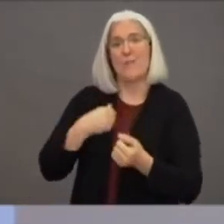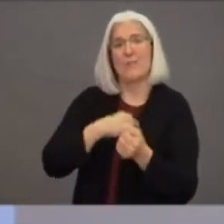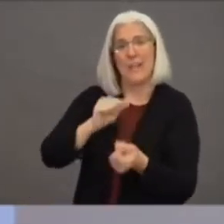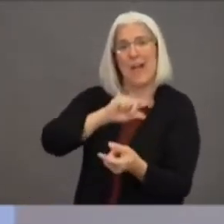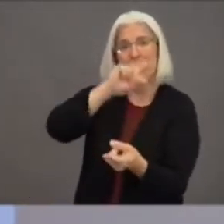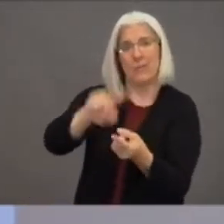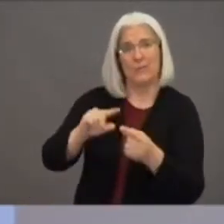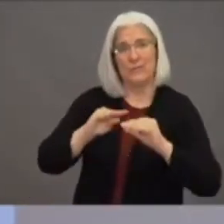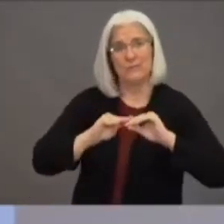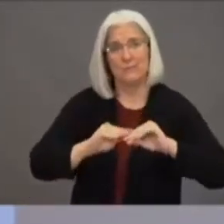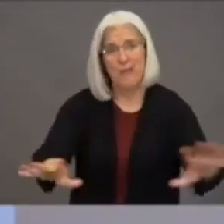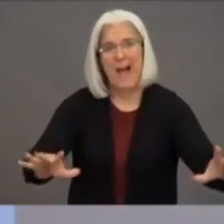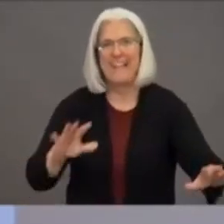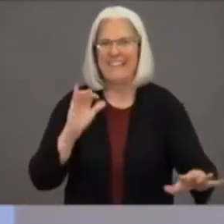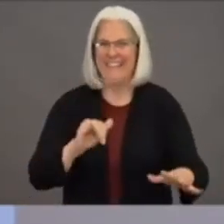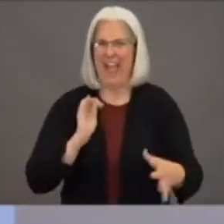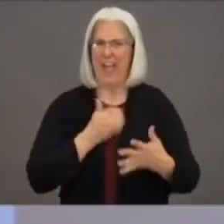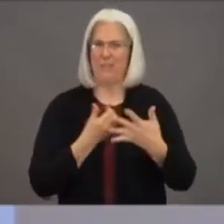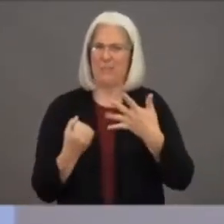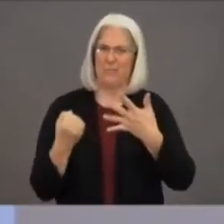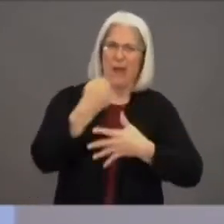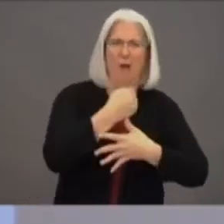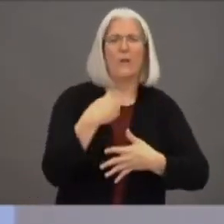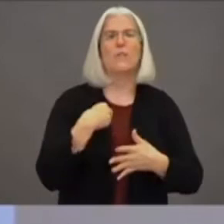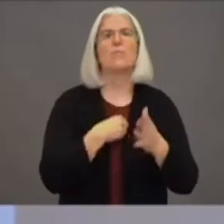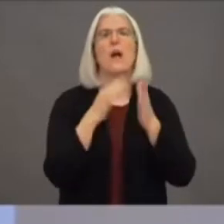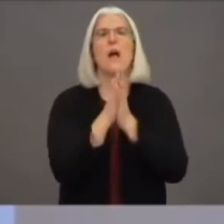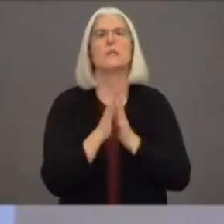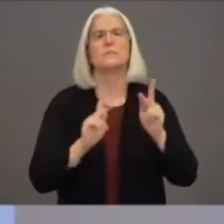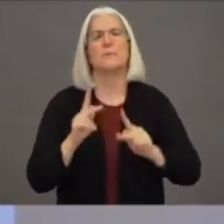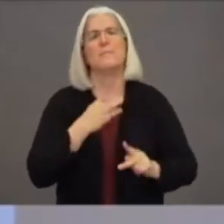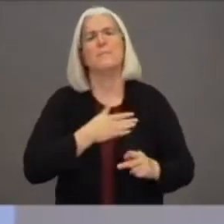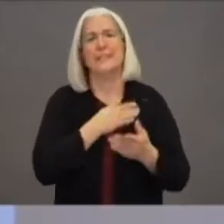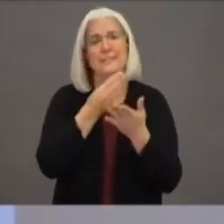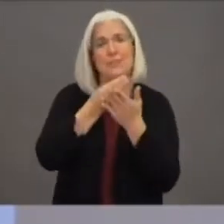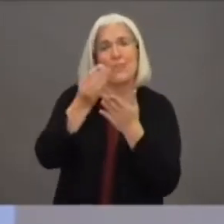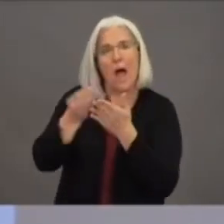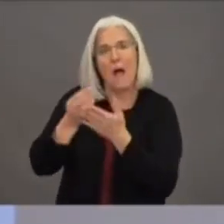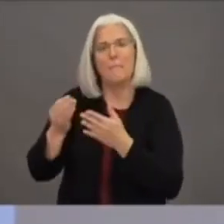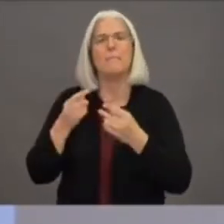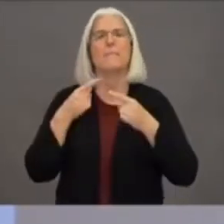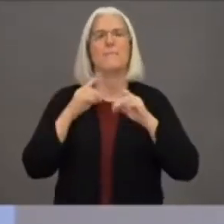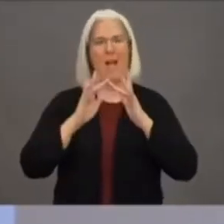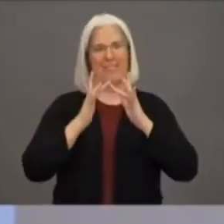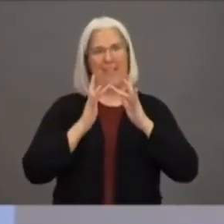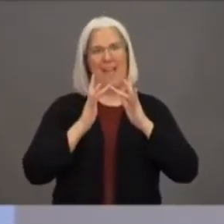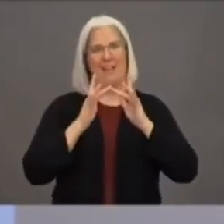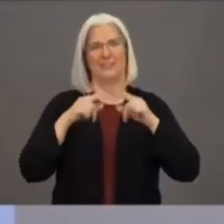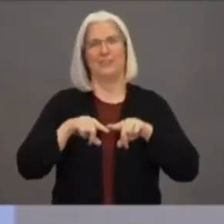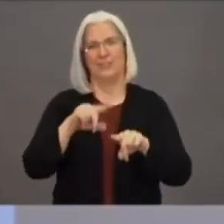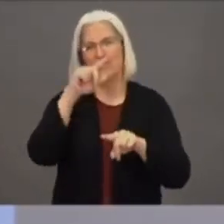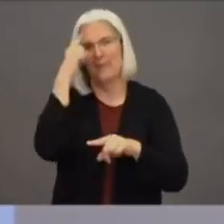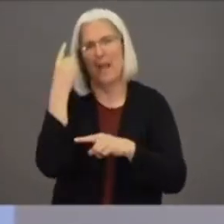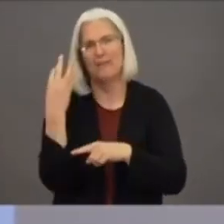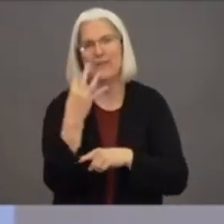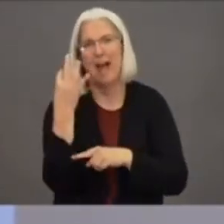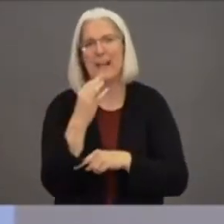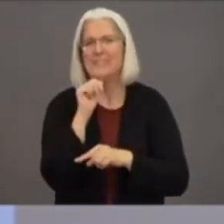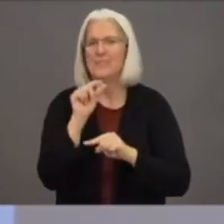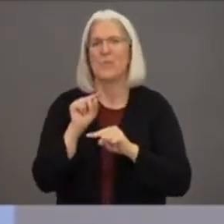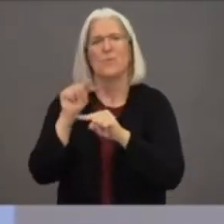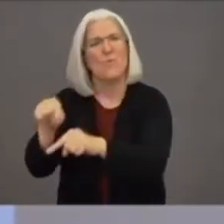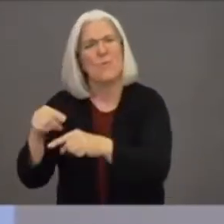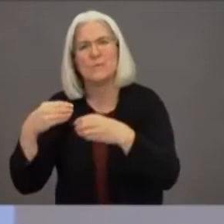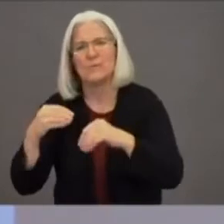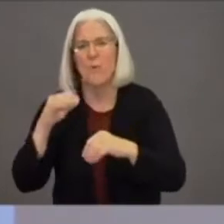centers, at the malls, at the grocery stores. And let's also remember that we are in the purple tier. And what that means is that we